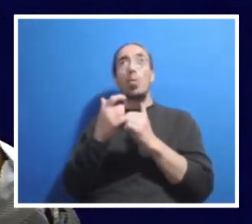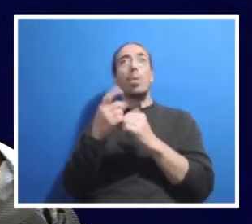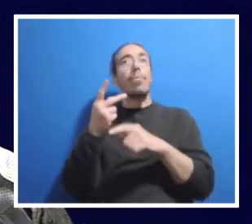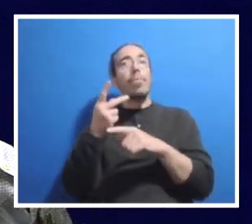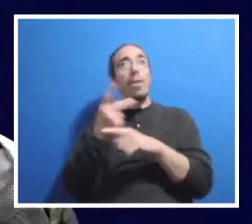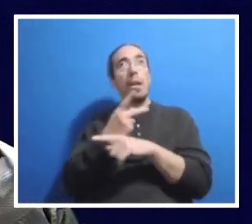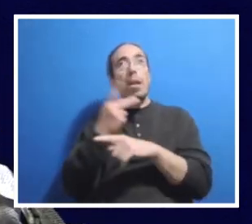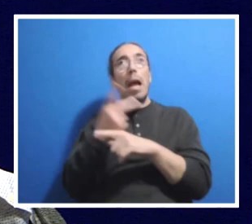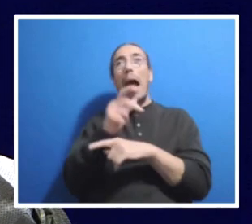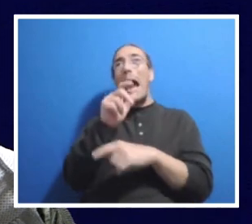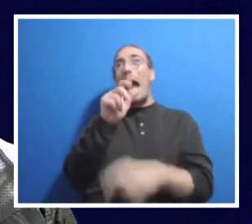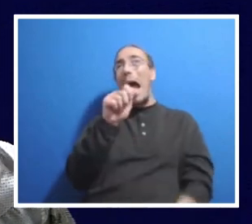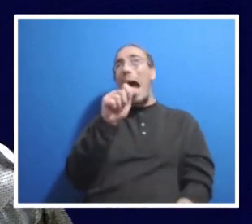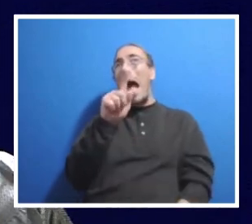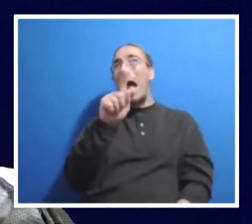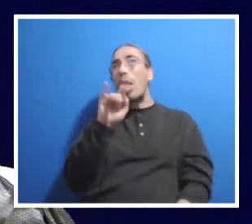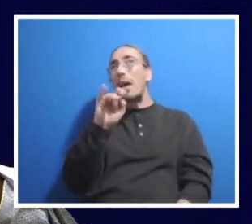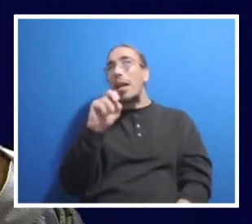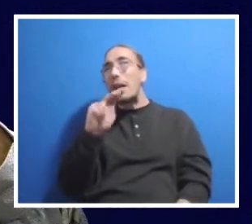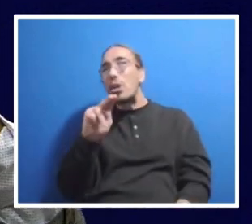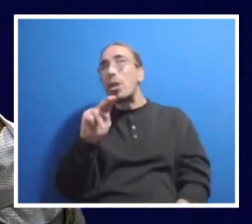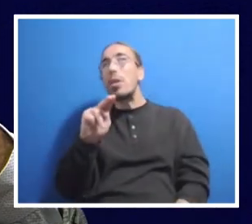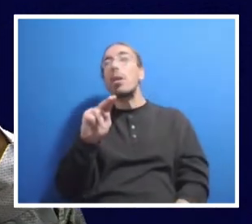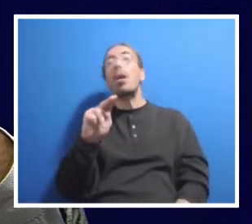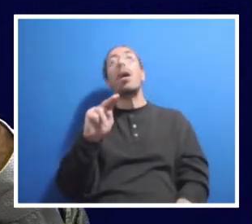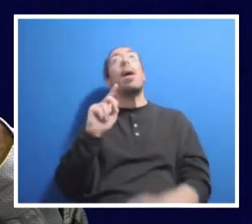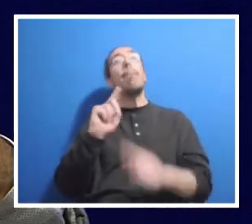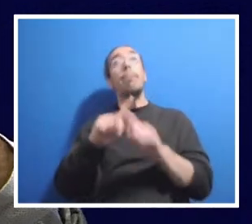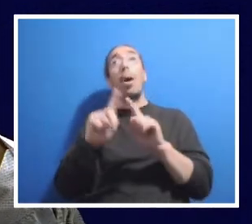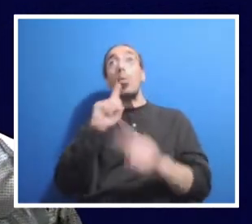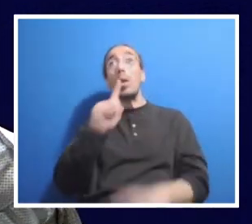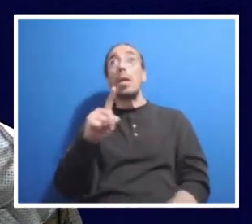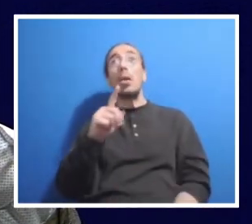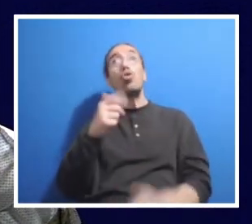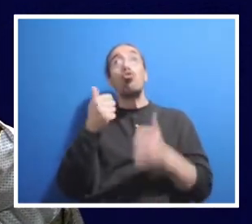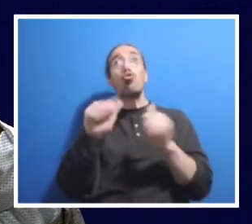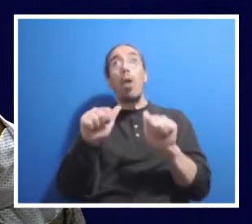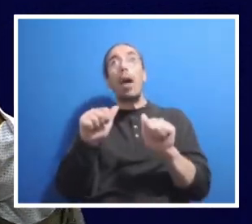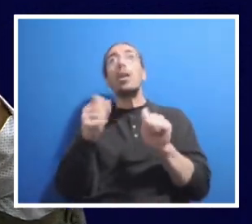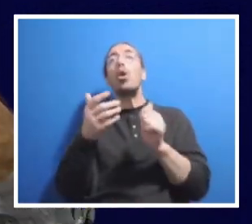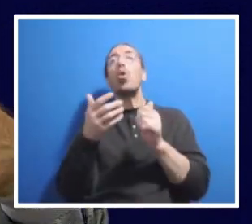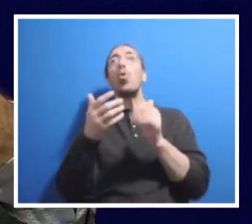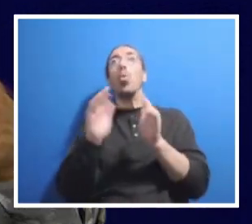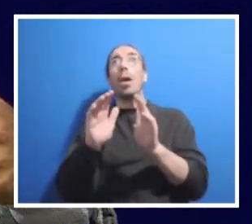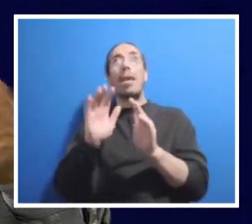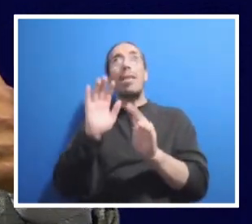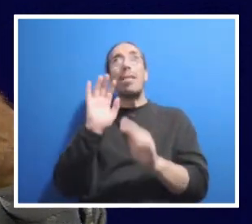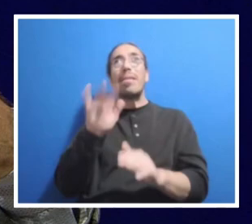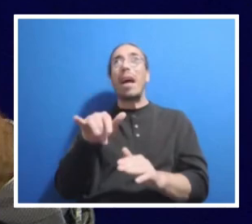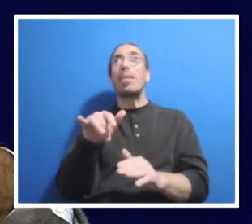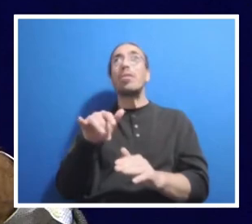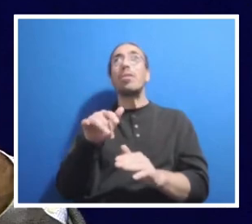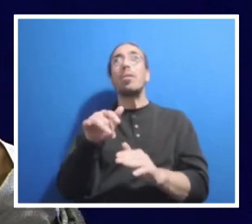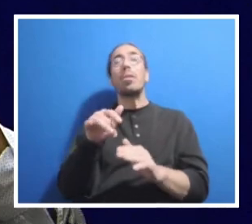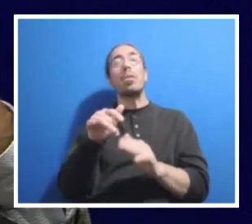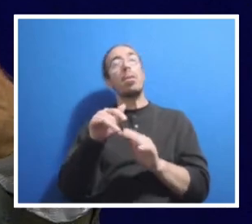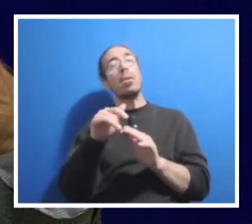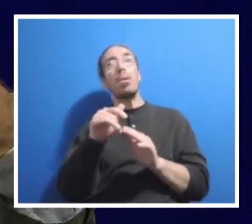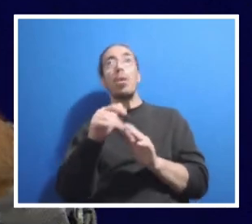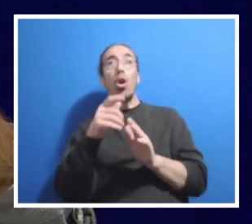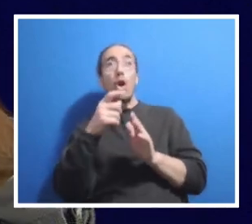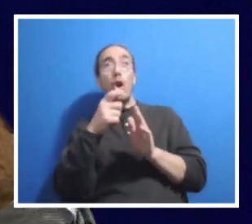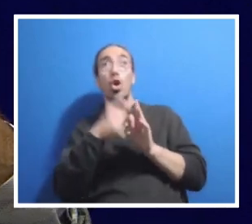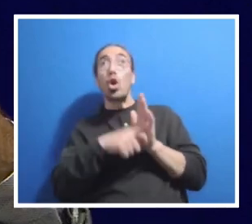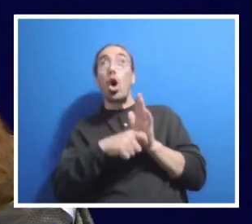or assess budgets. But fundamentally, we're trying to do this in a way that is constantly reflecting on what is the vision